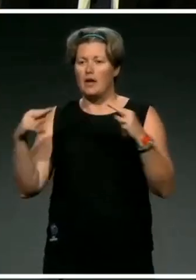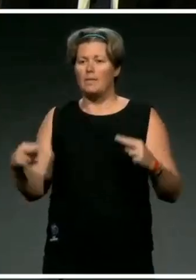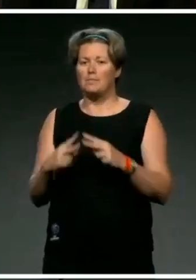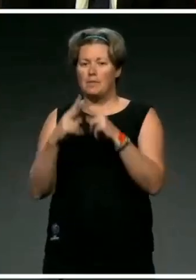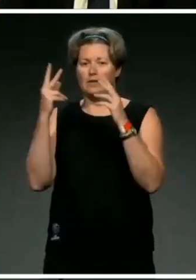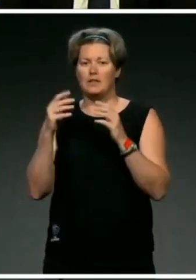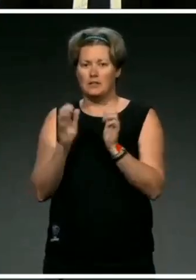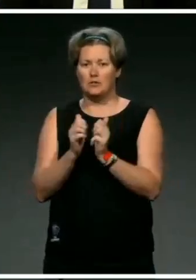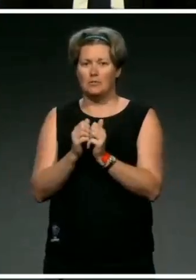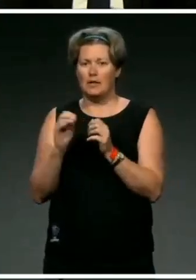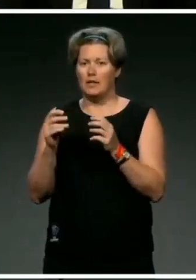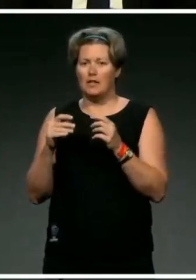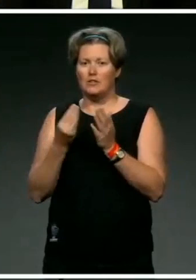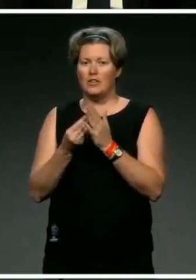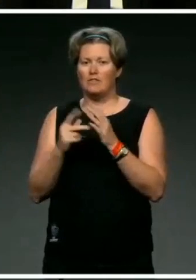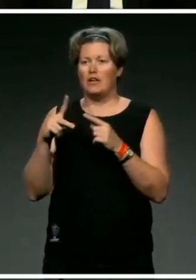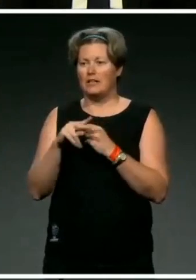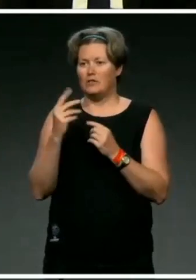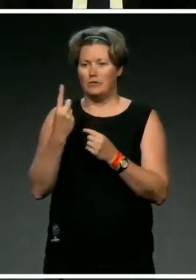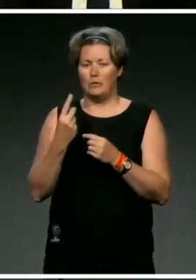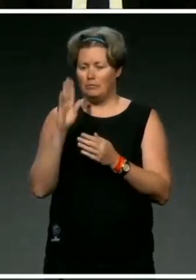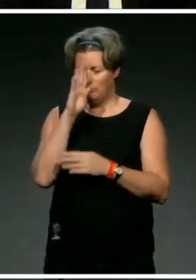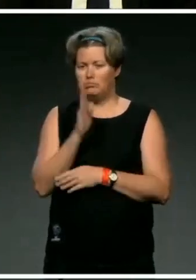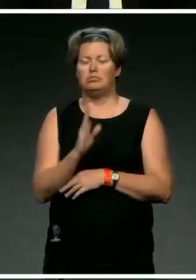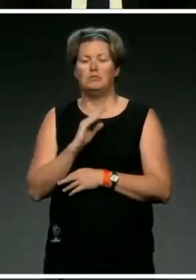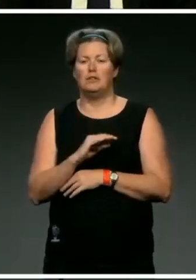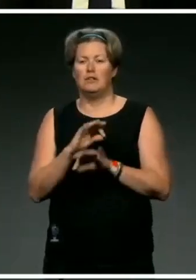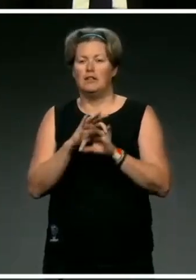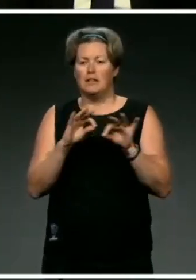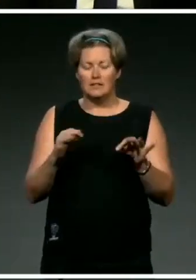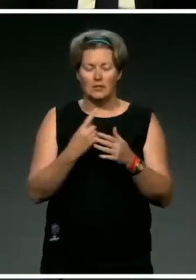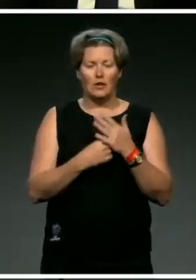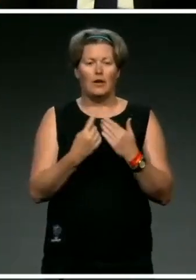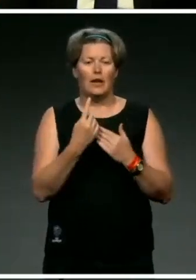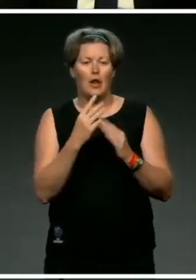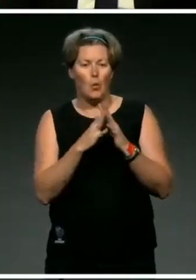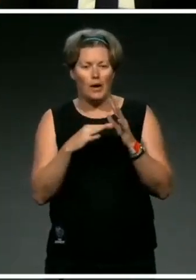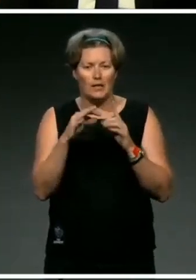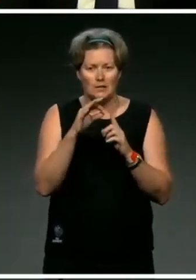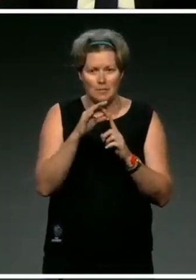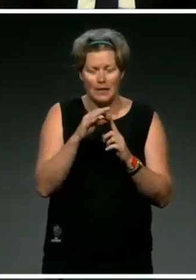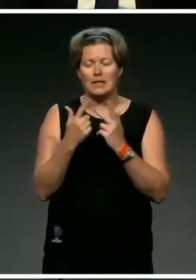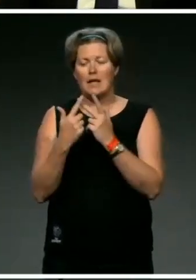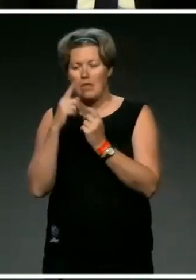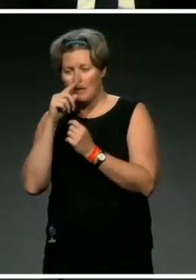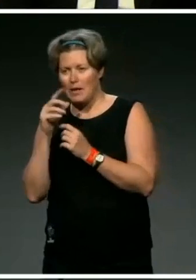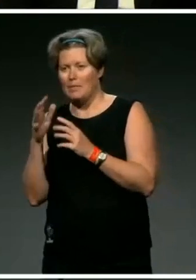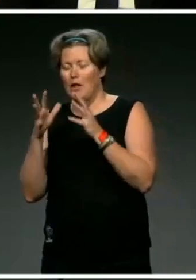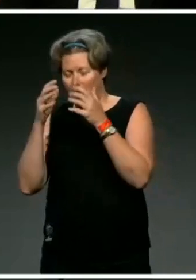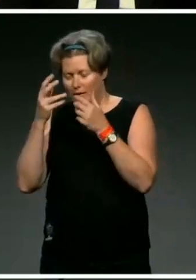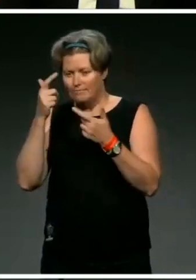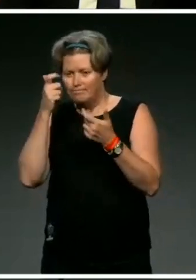to cut off finance overnight. It's a very clear distinction. It's one that, not Westpac necessarily, but other peers have made of resolutions from market